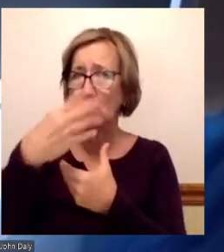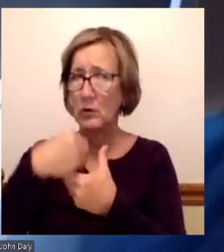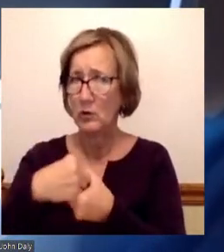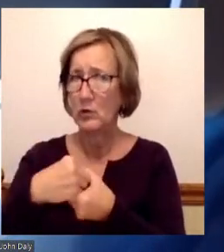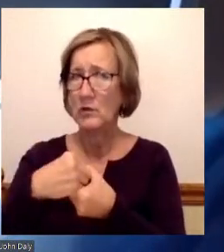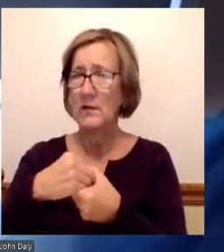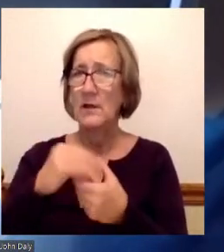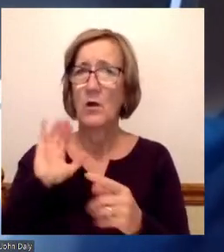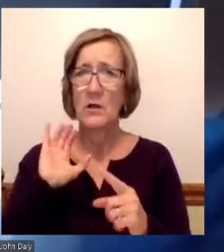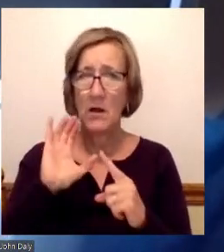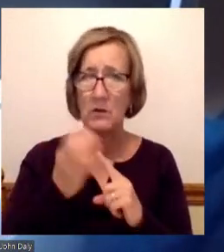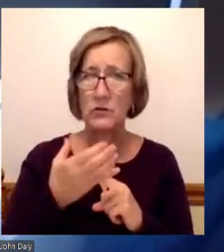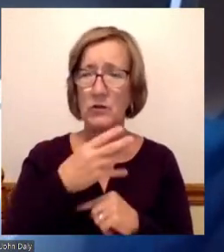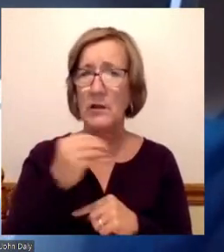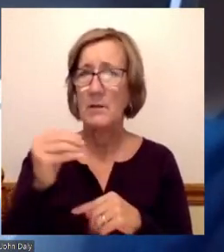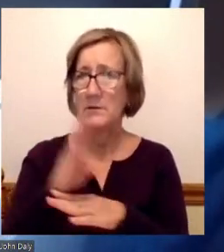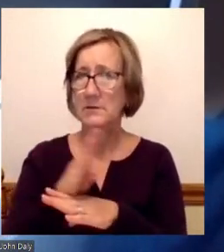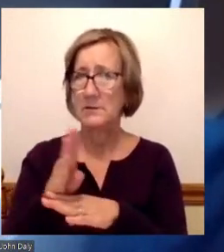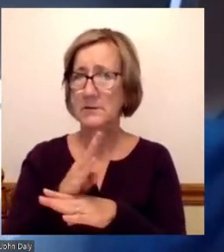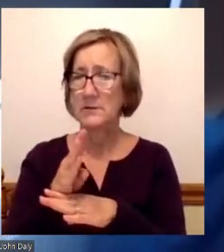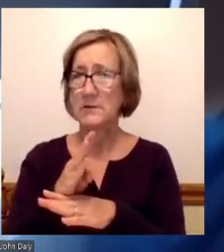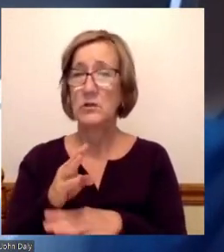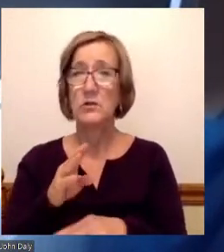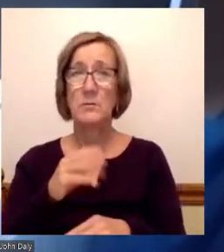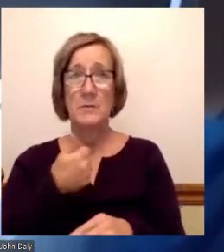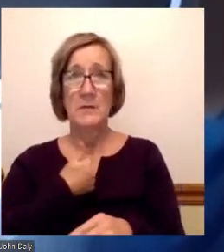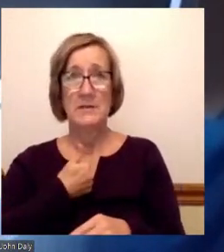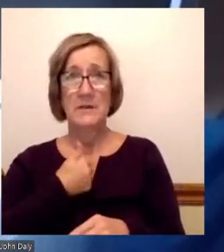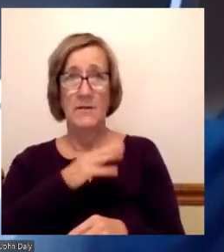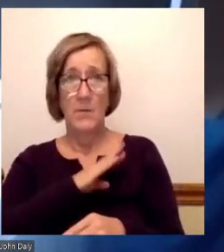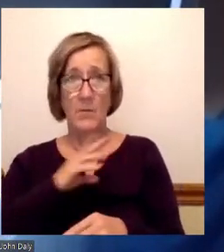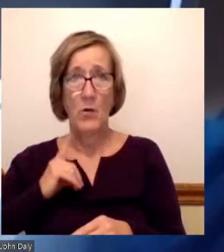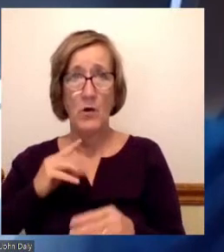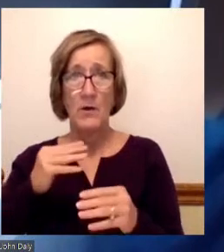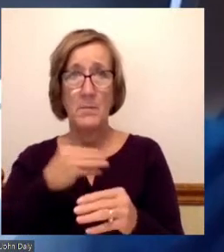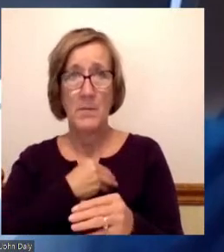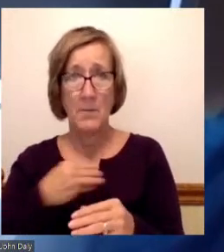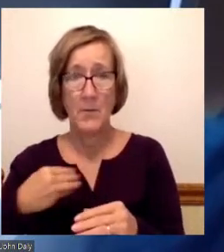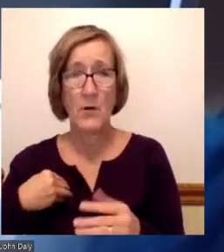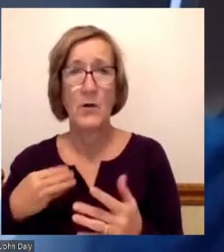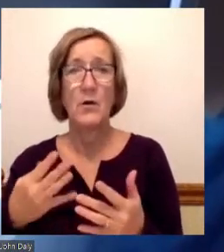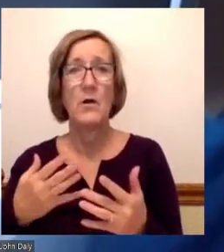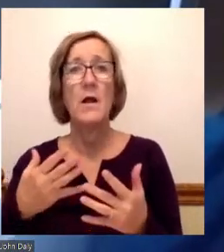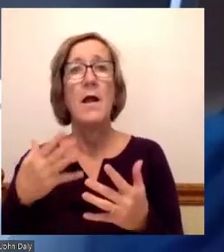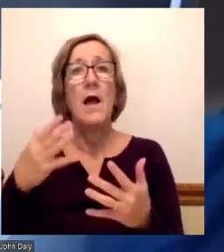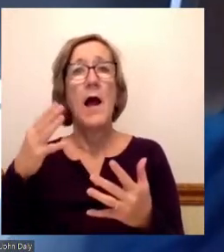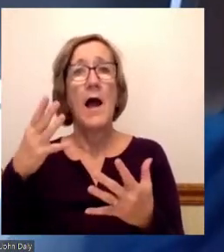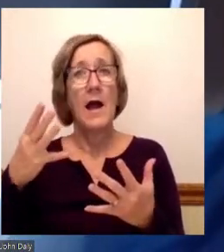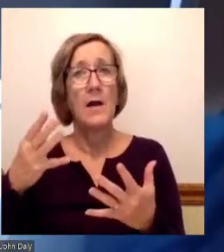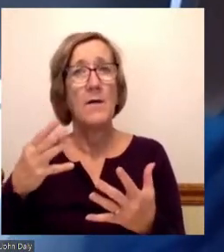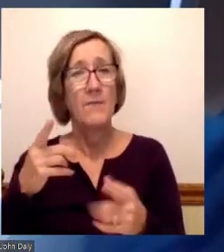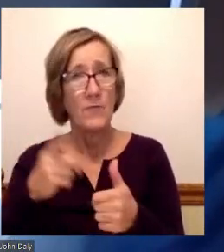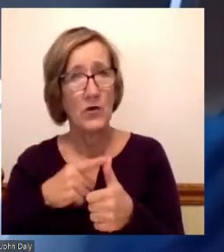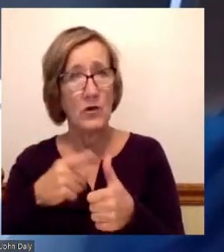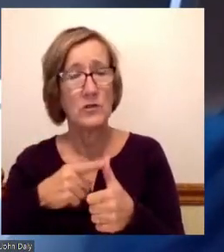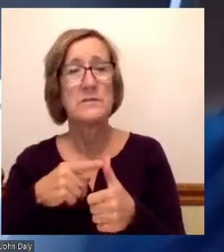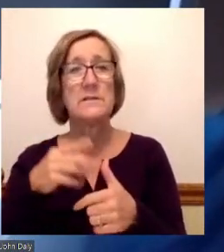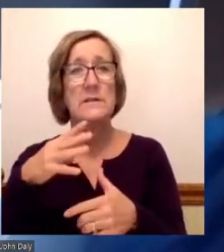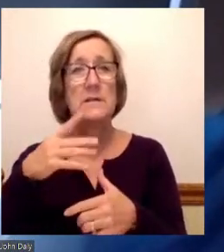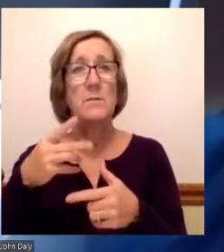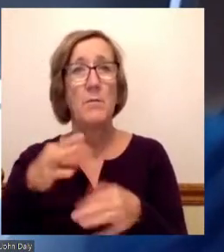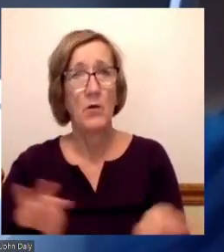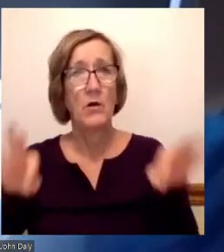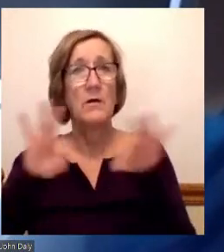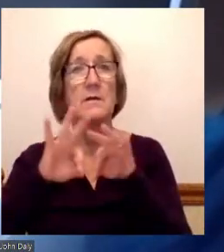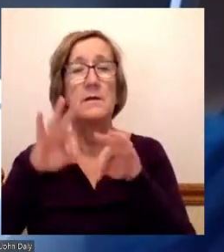As a board member, I would want to ensure that, first of all, that diversity and inclusion are